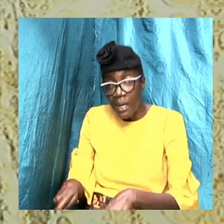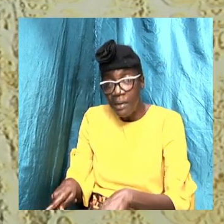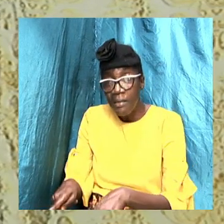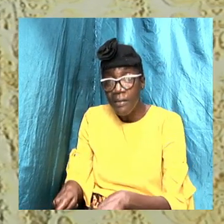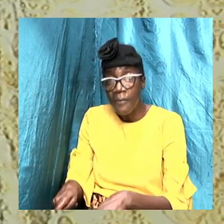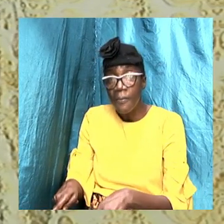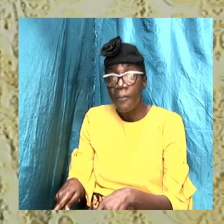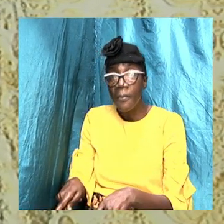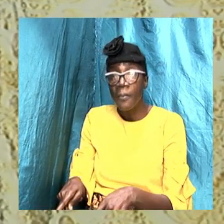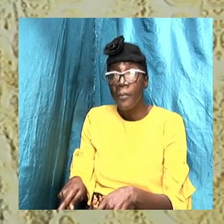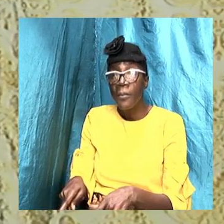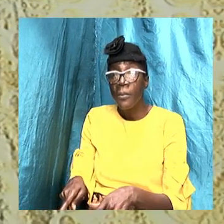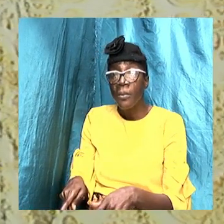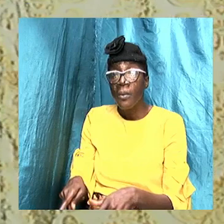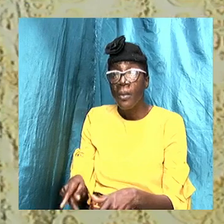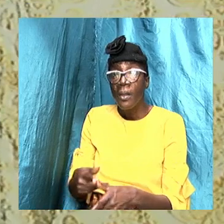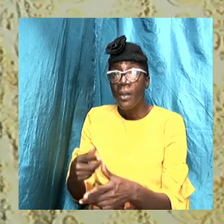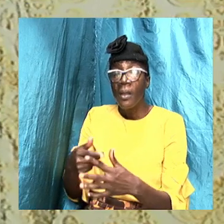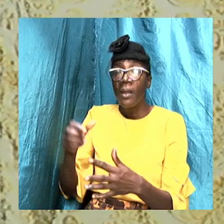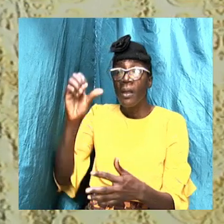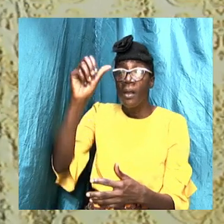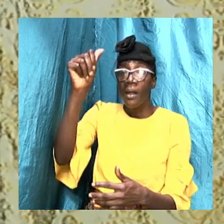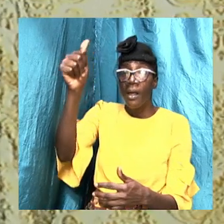2, verse 41.